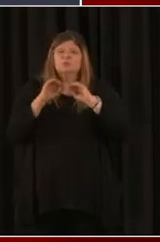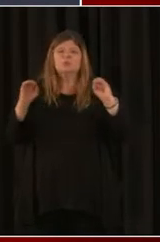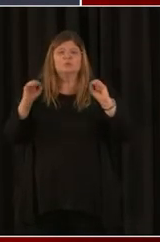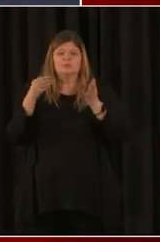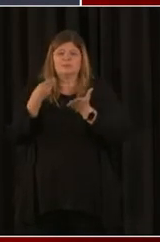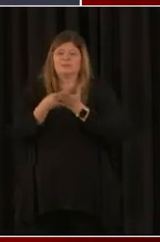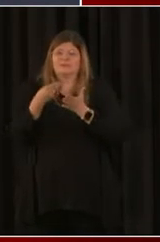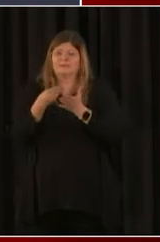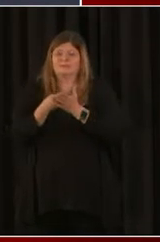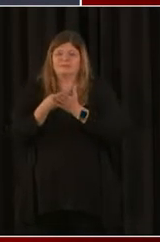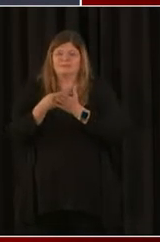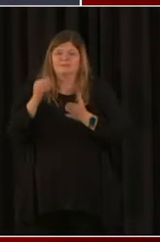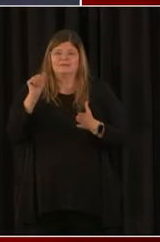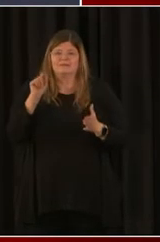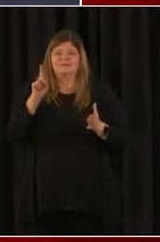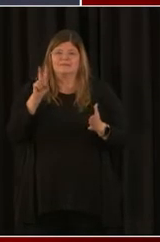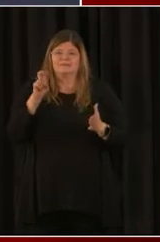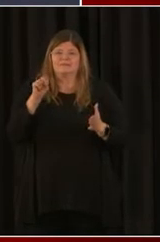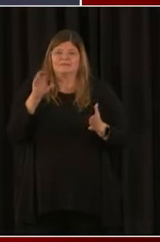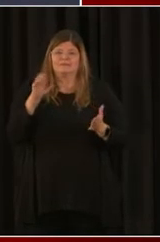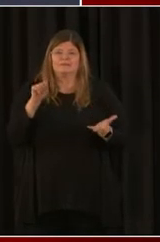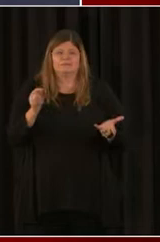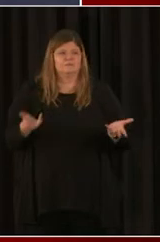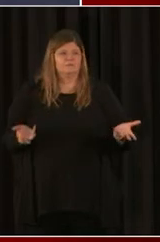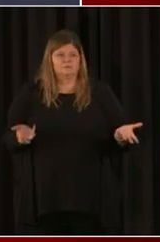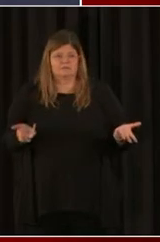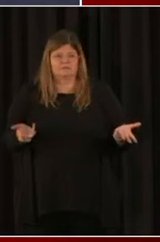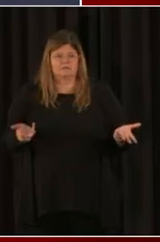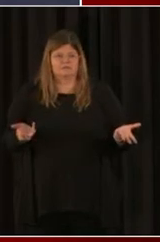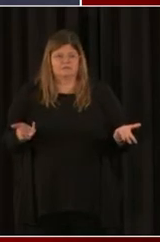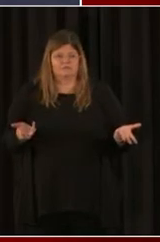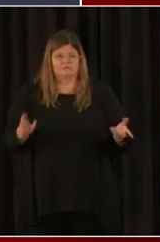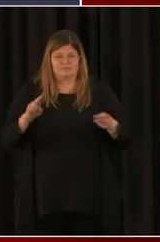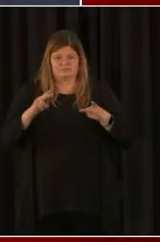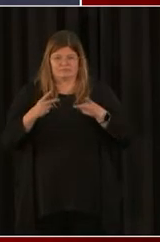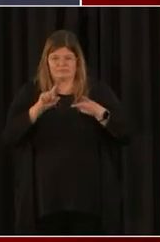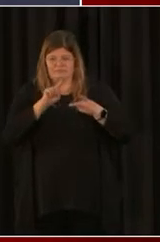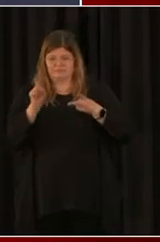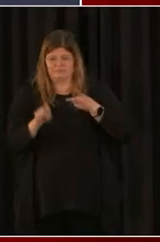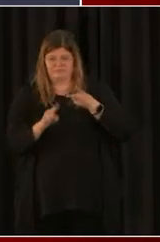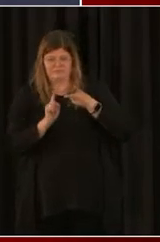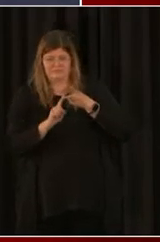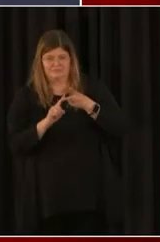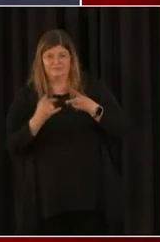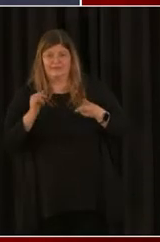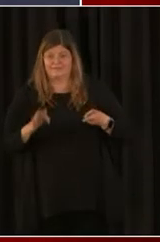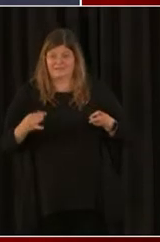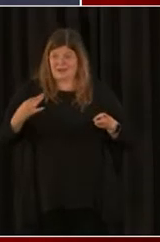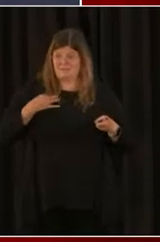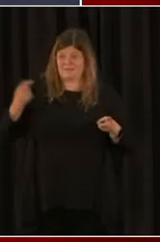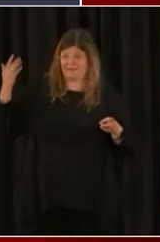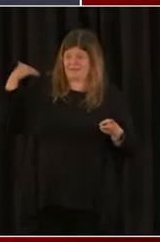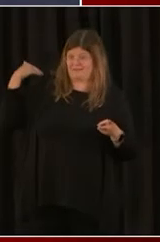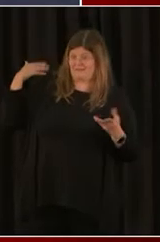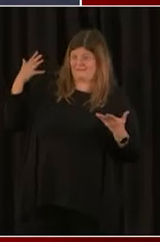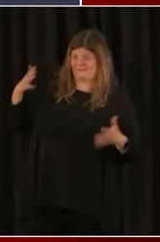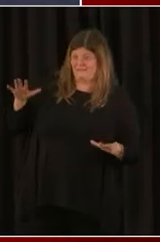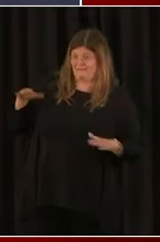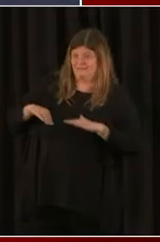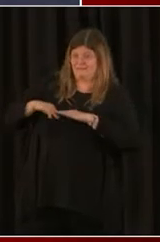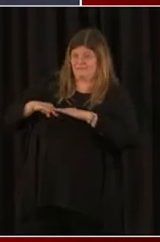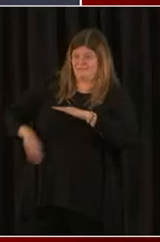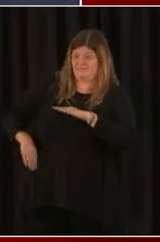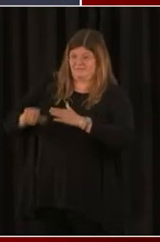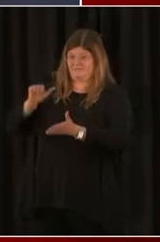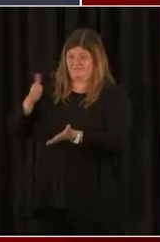My second question is for those who have applied last year and received less than the $10,000 due to lack of